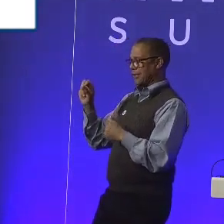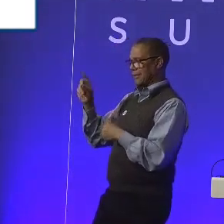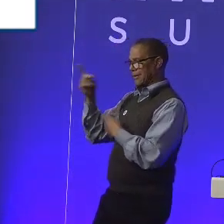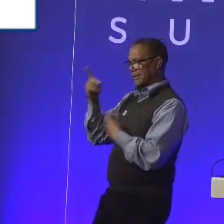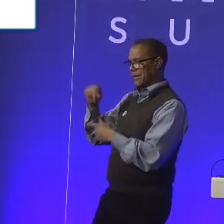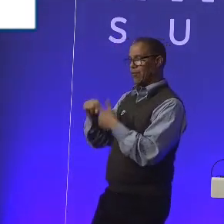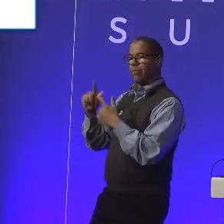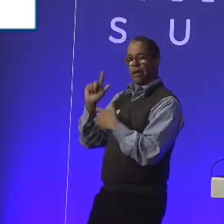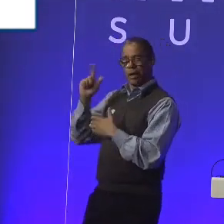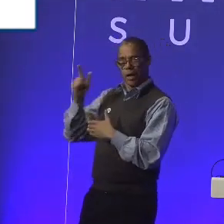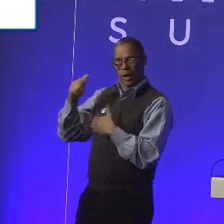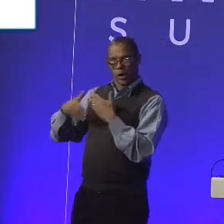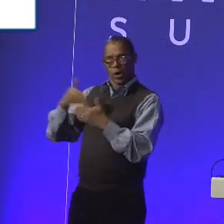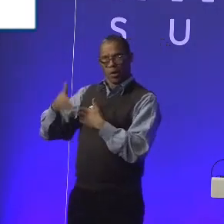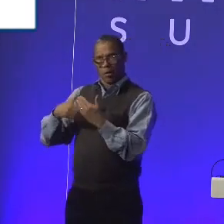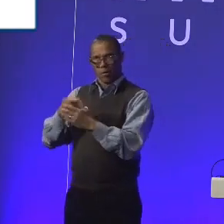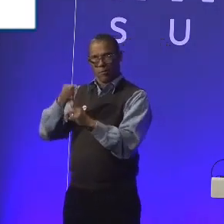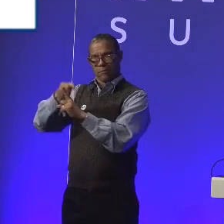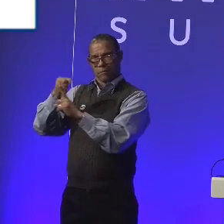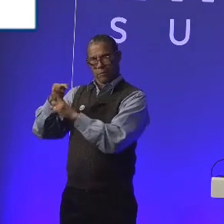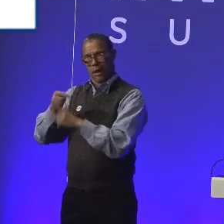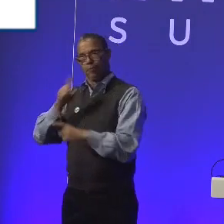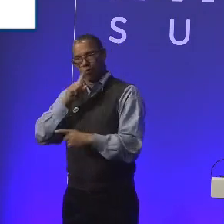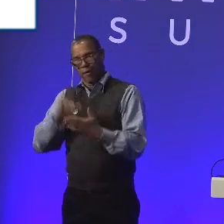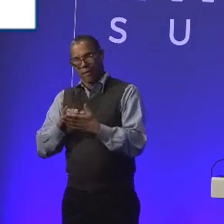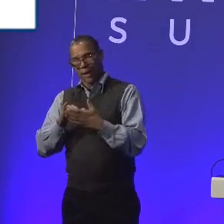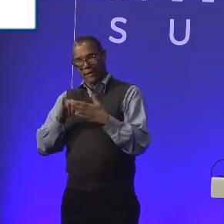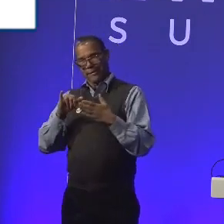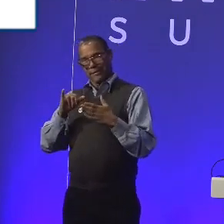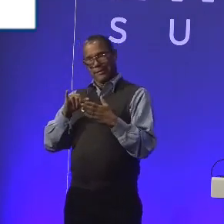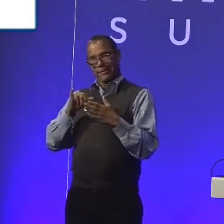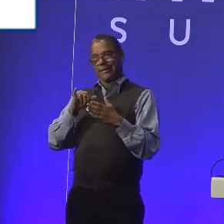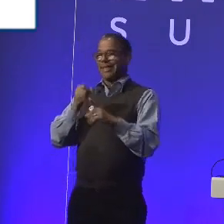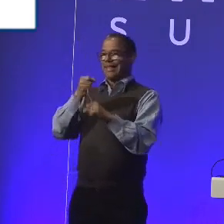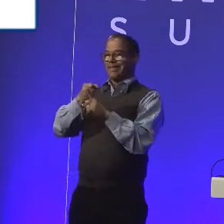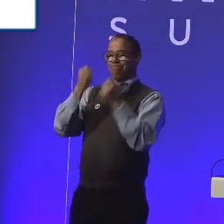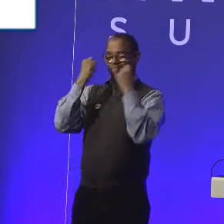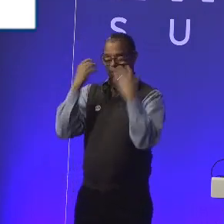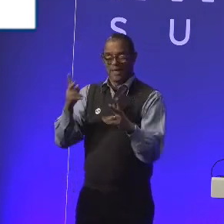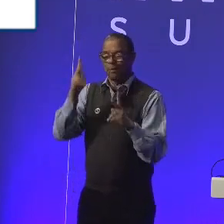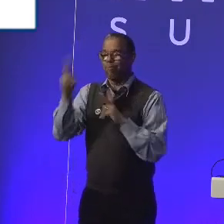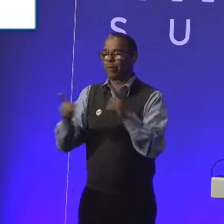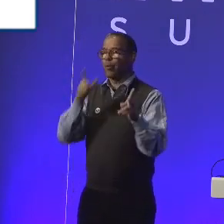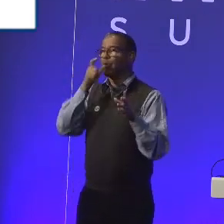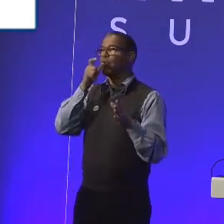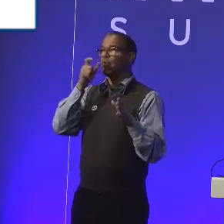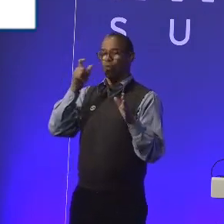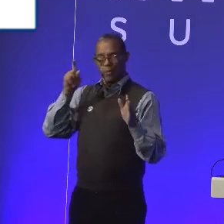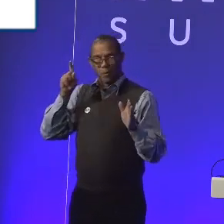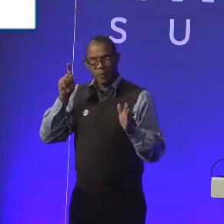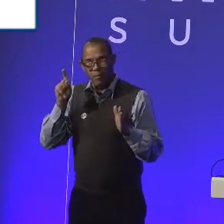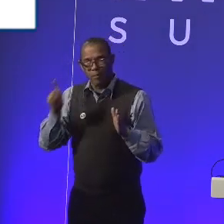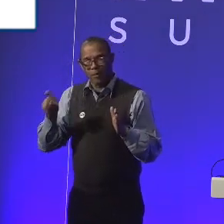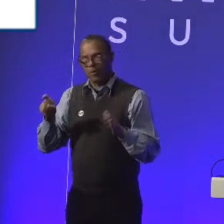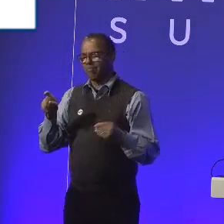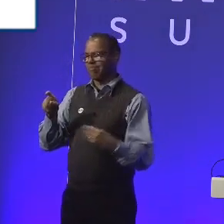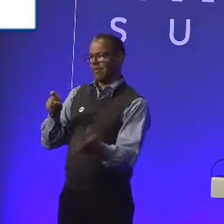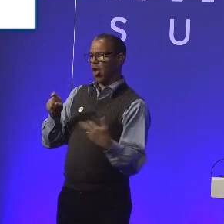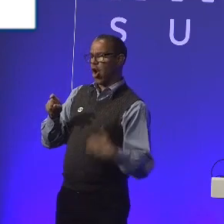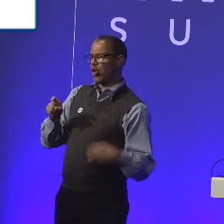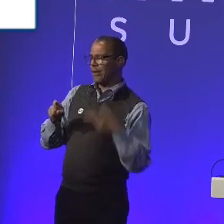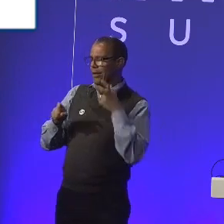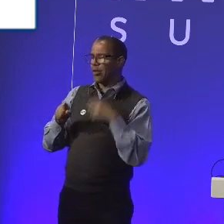aged. And I'm sure that's the same for so many people who must be getting a diagnosis of some sort, thinking,